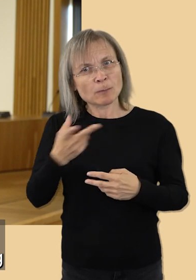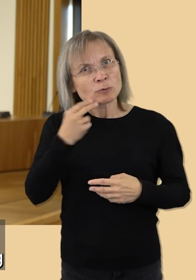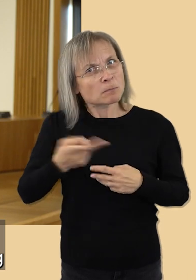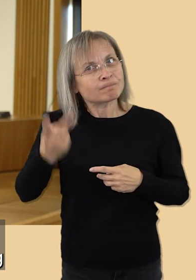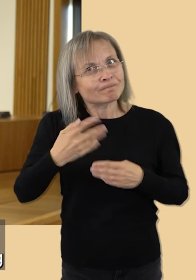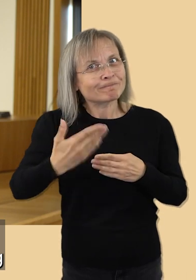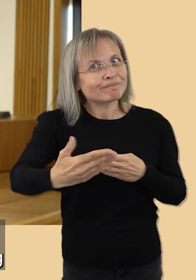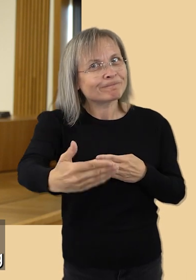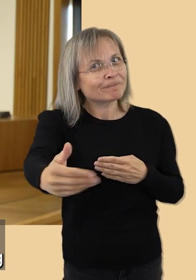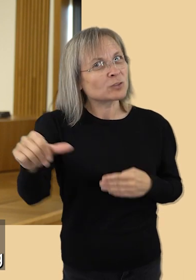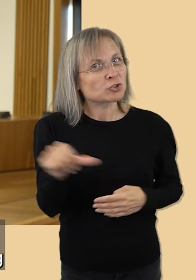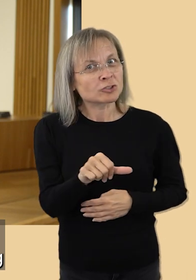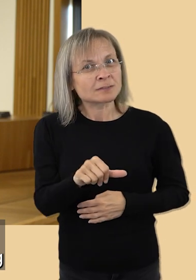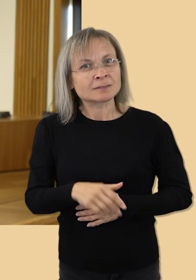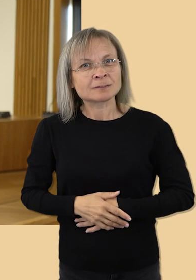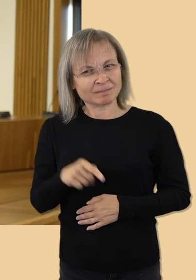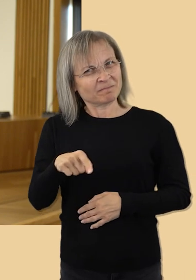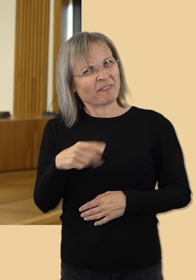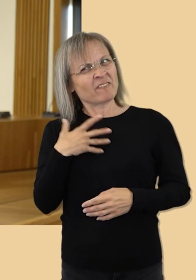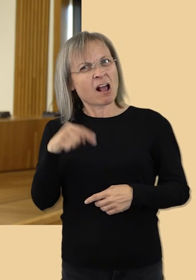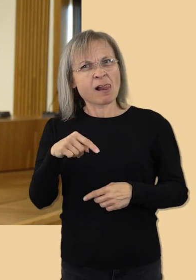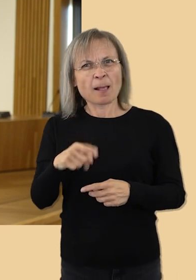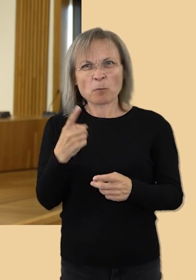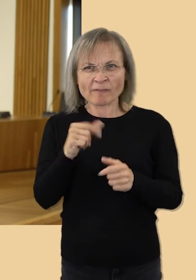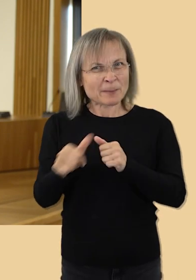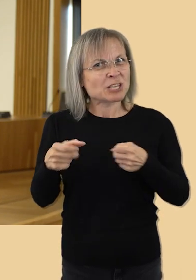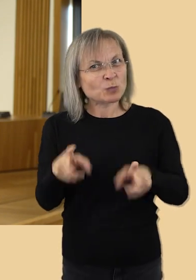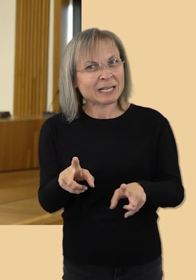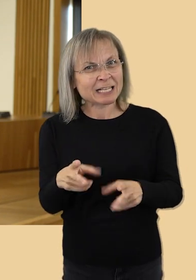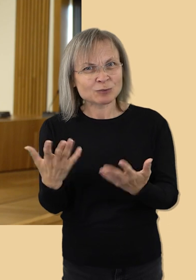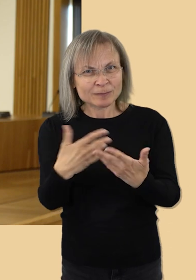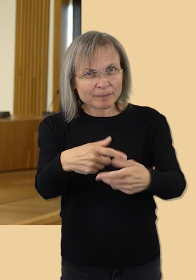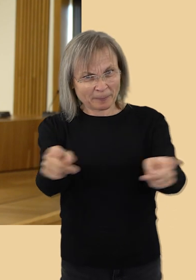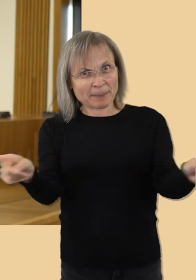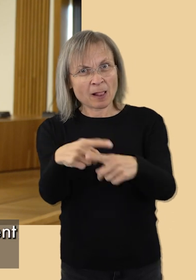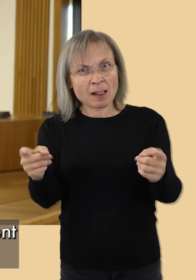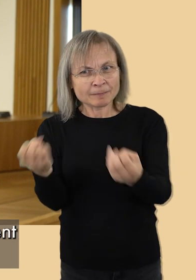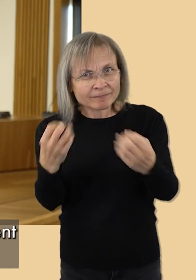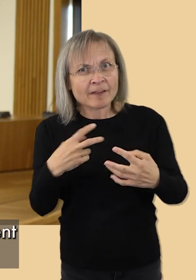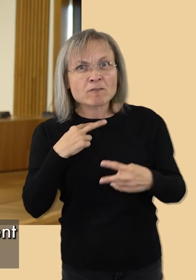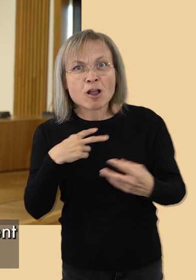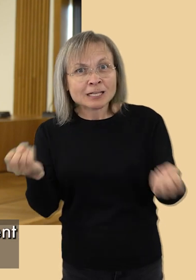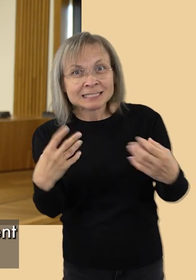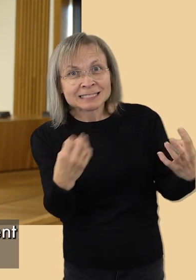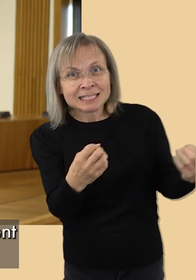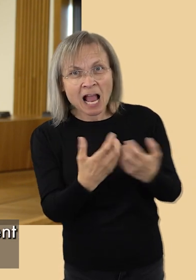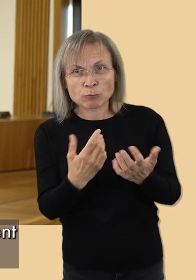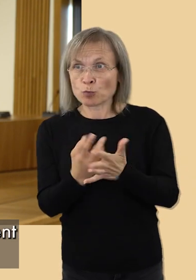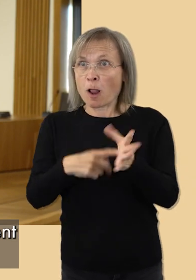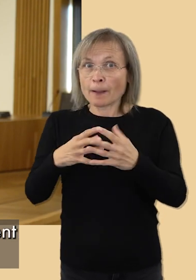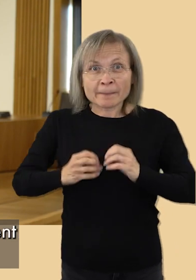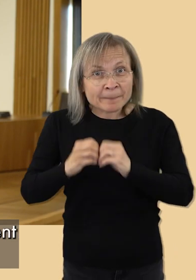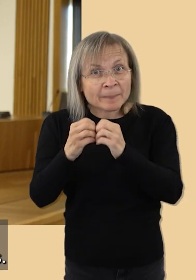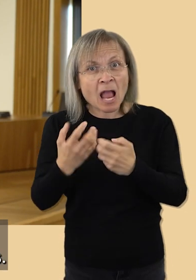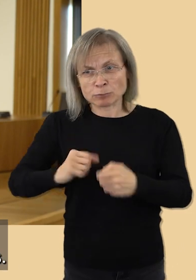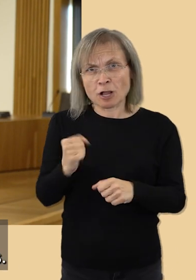believe that this can be a really effective way of giving ordinary people a voice in how new laws are made and how the Scottish Government is held to